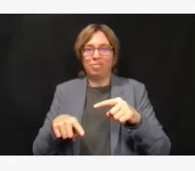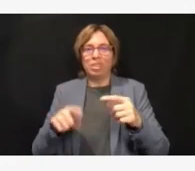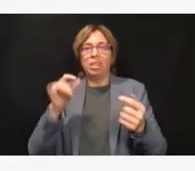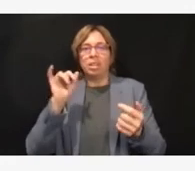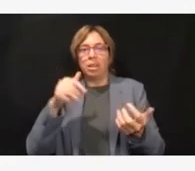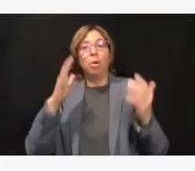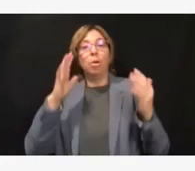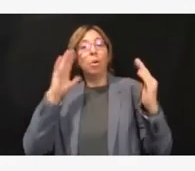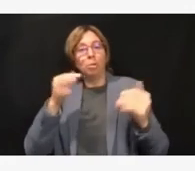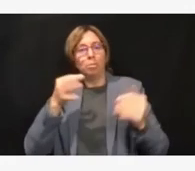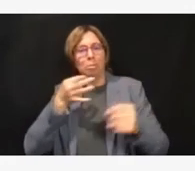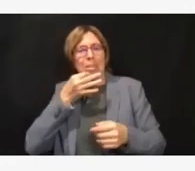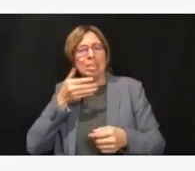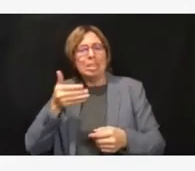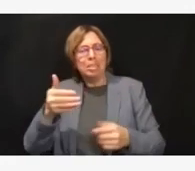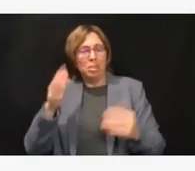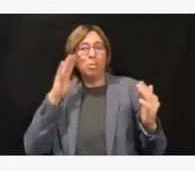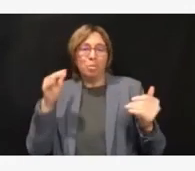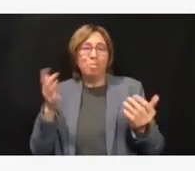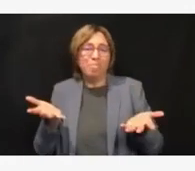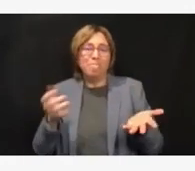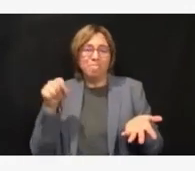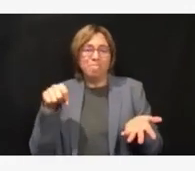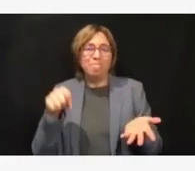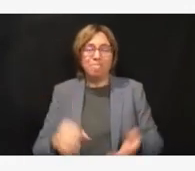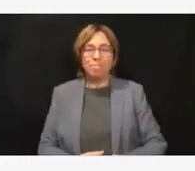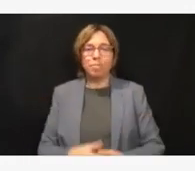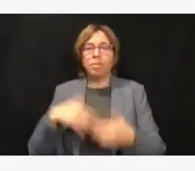Okay, the next question will come from Rebecca White.